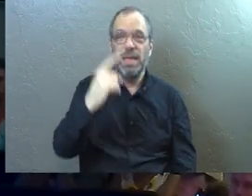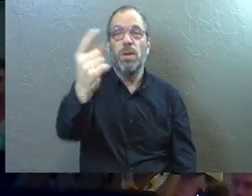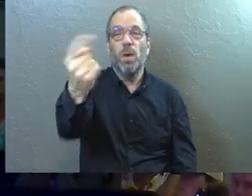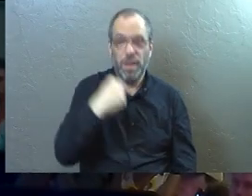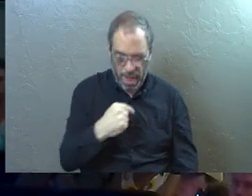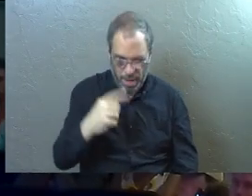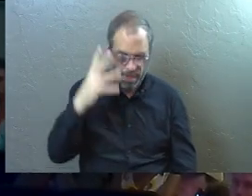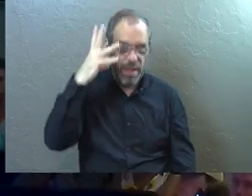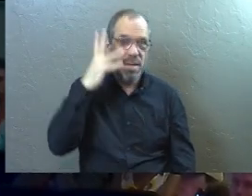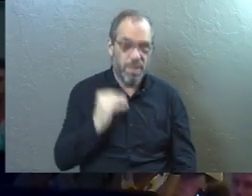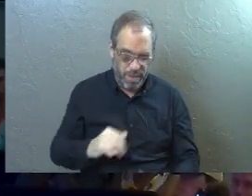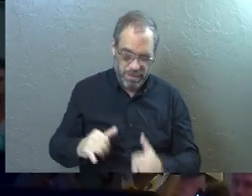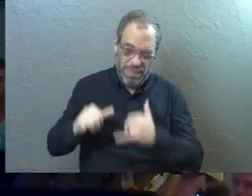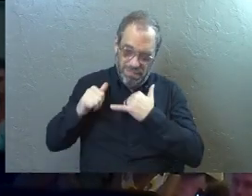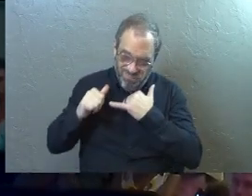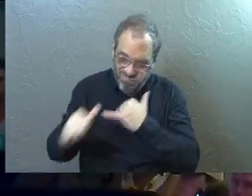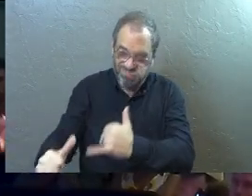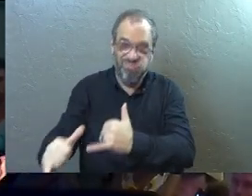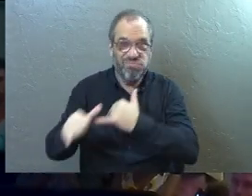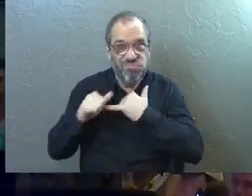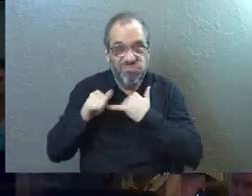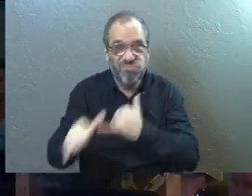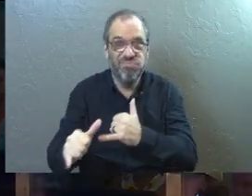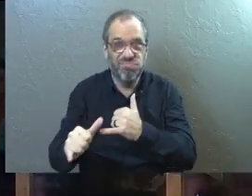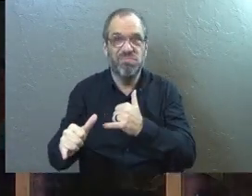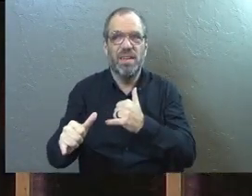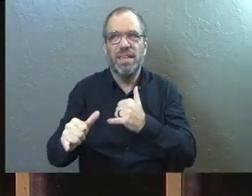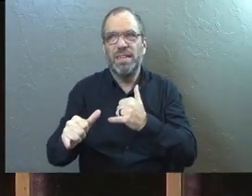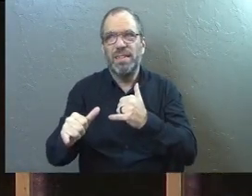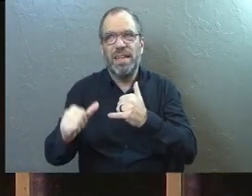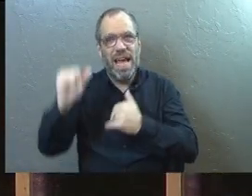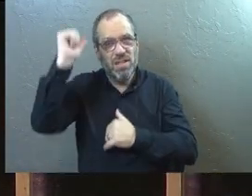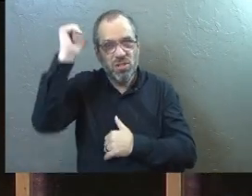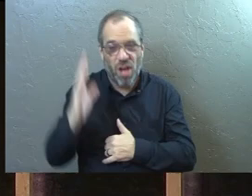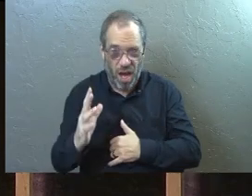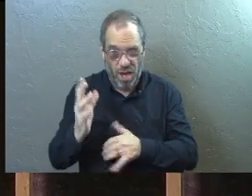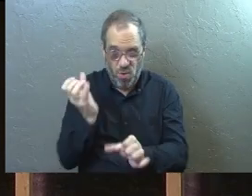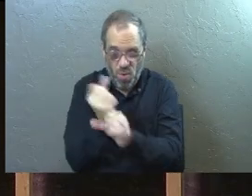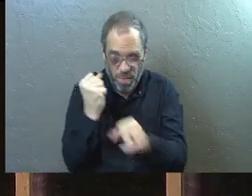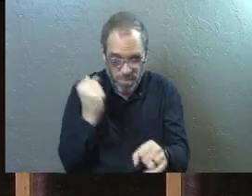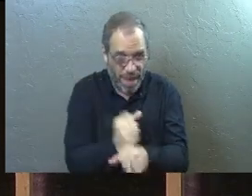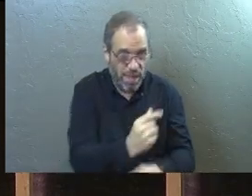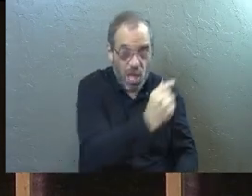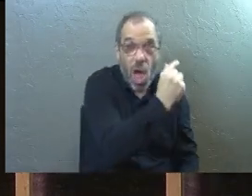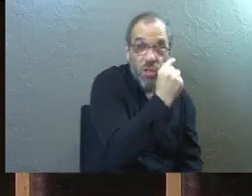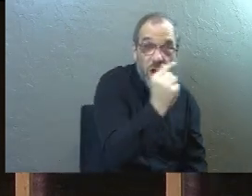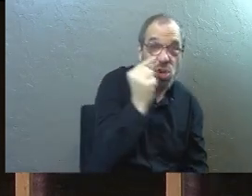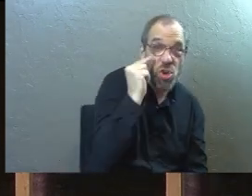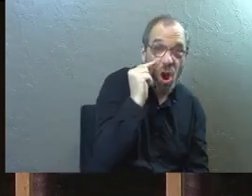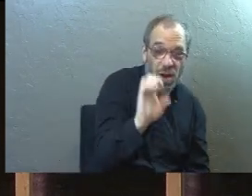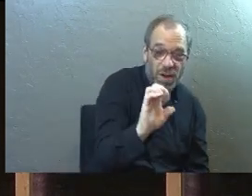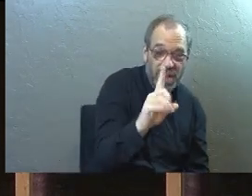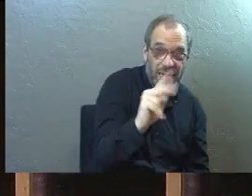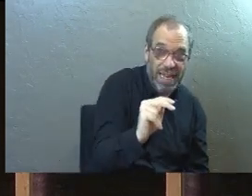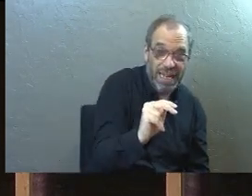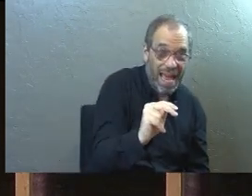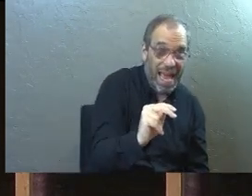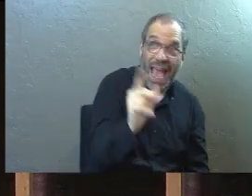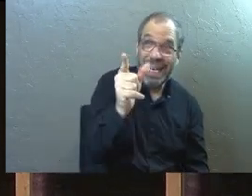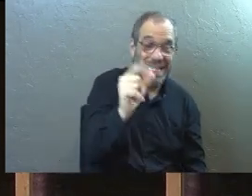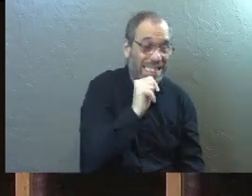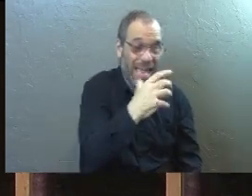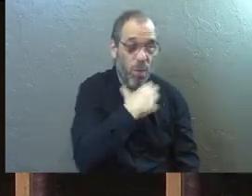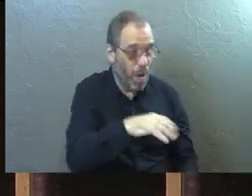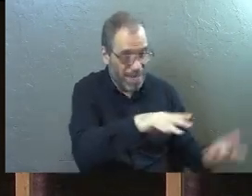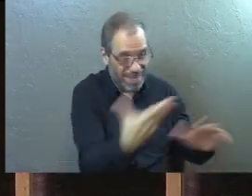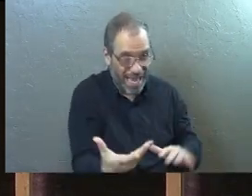shoes and experience what we experienced firsthand. And a God who designed the garden of Eden and never longed for death to be